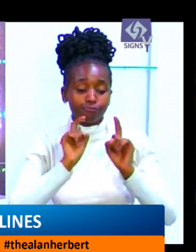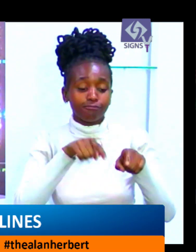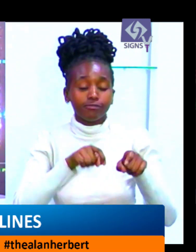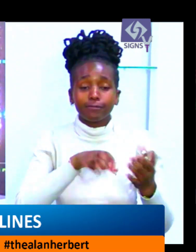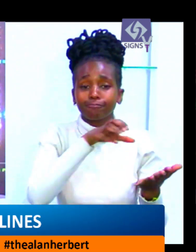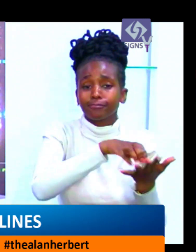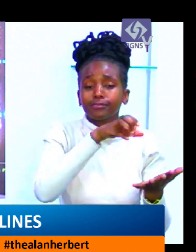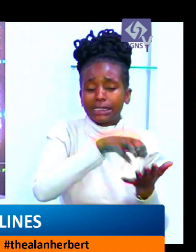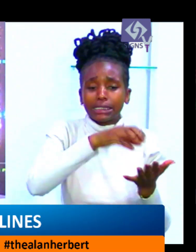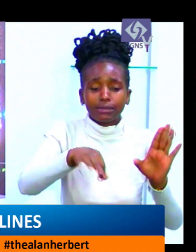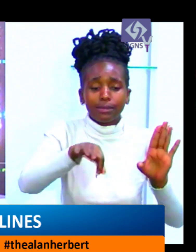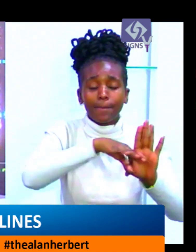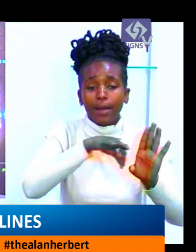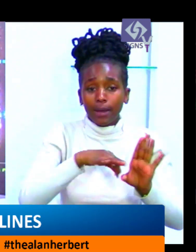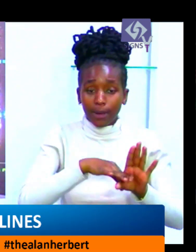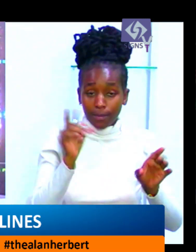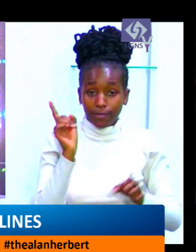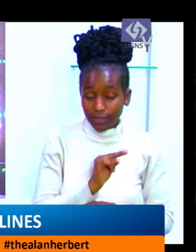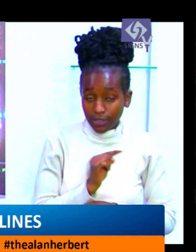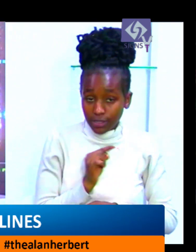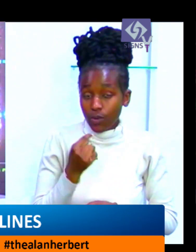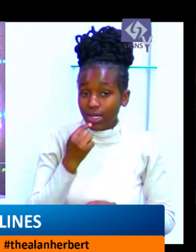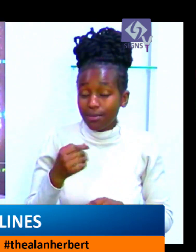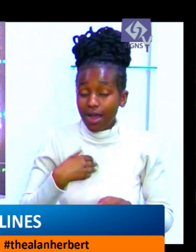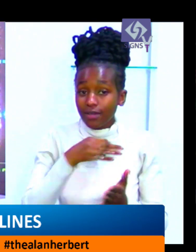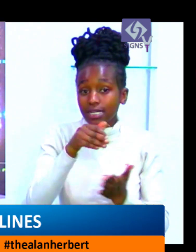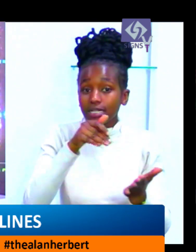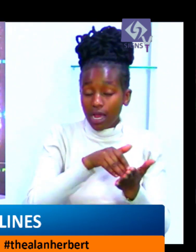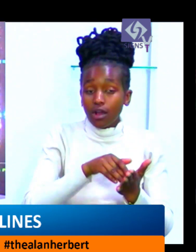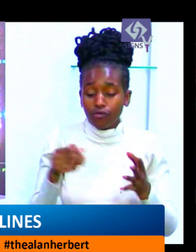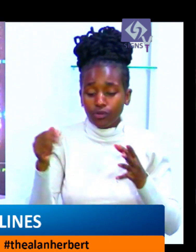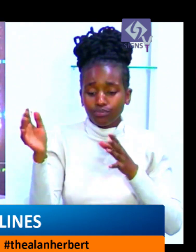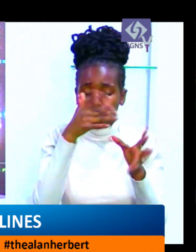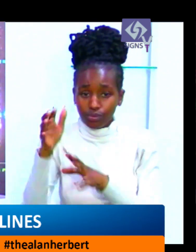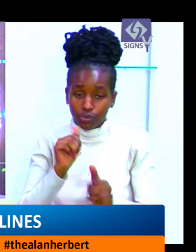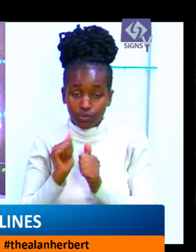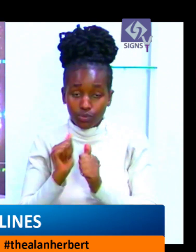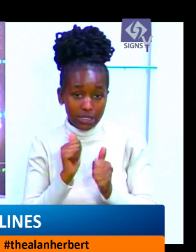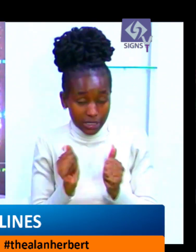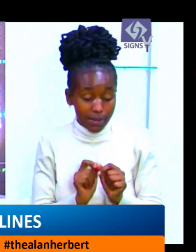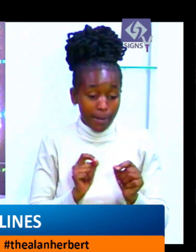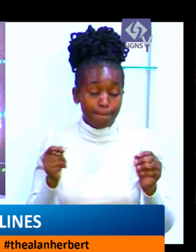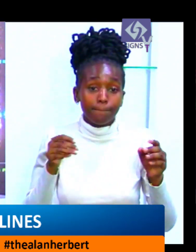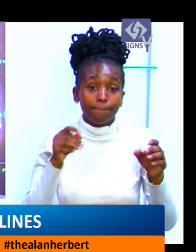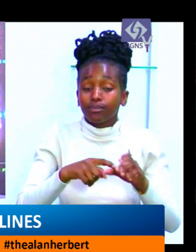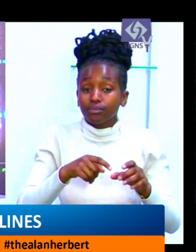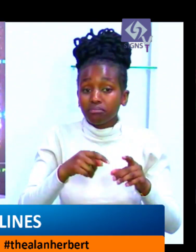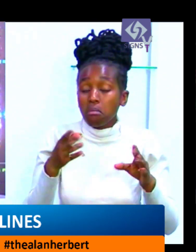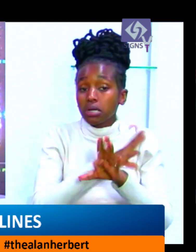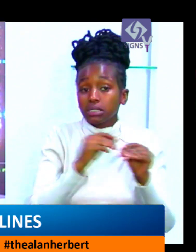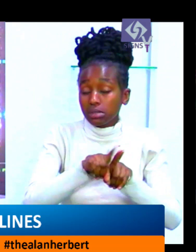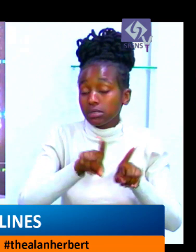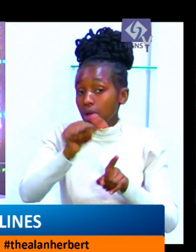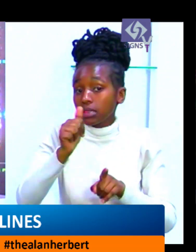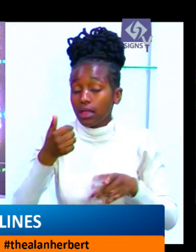creditors? Now, these are the full details. Now, claims filed by creditors against the insolvent Mumia's sugar company are